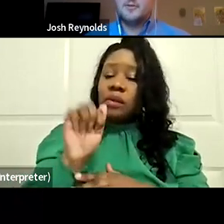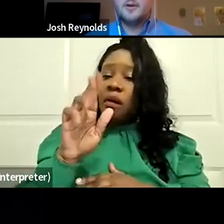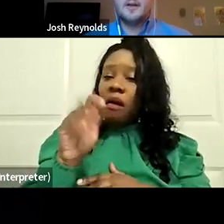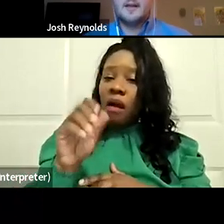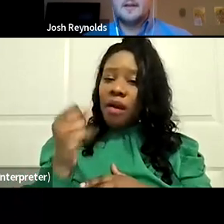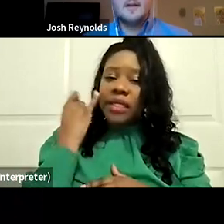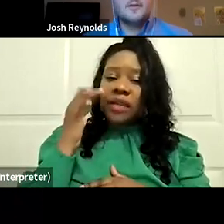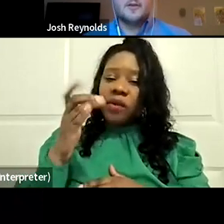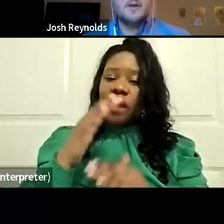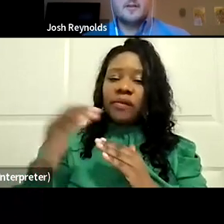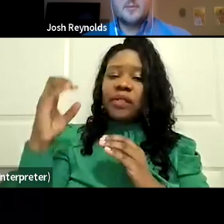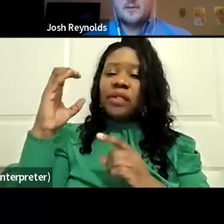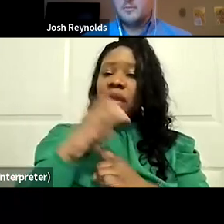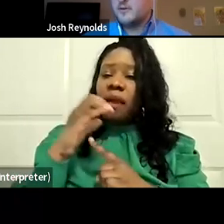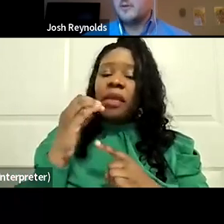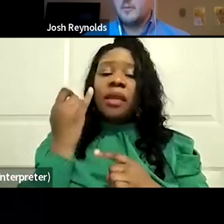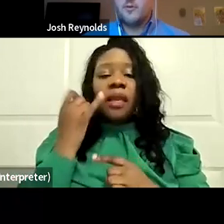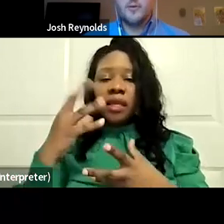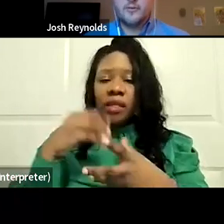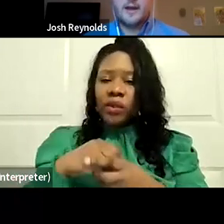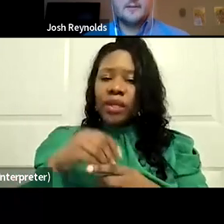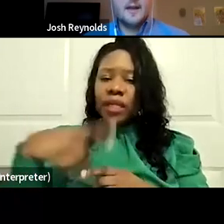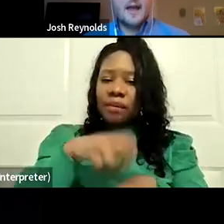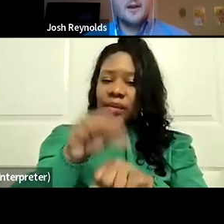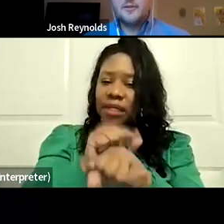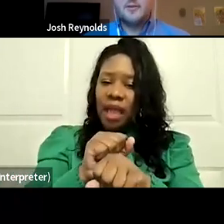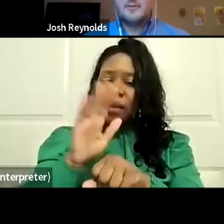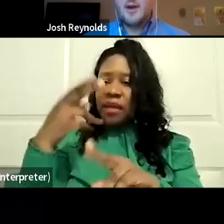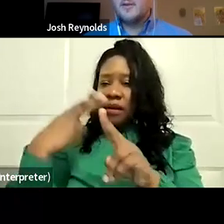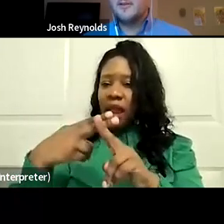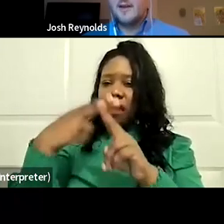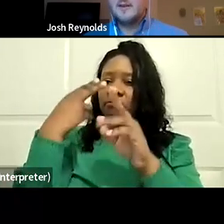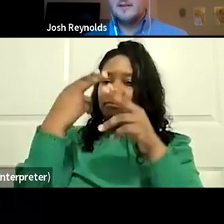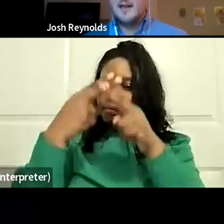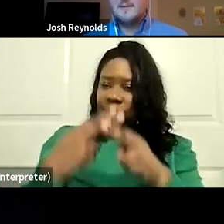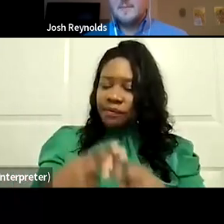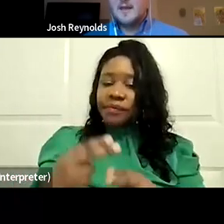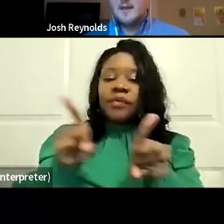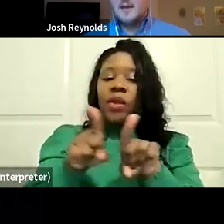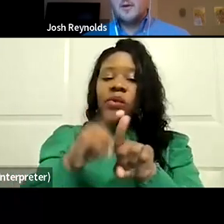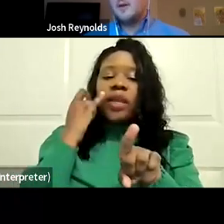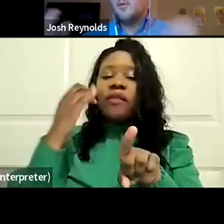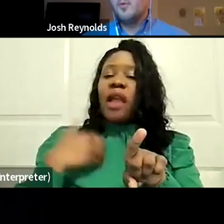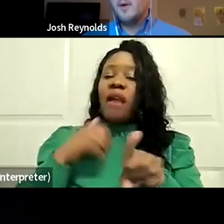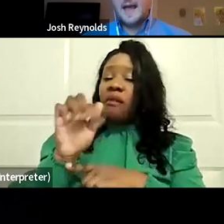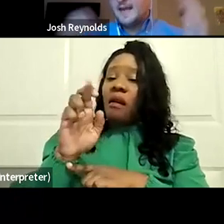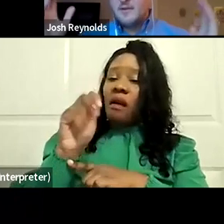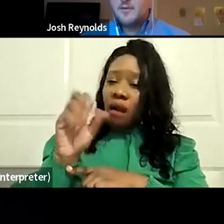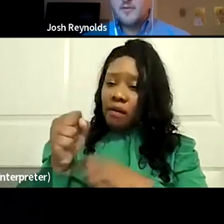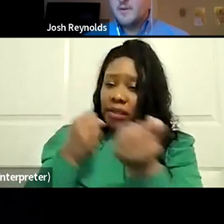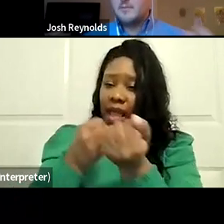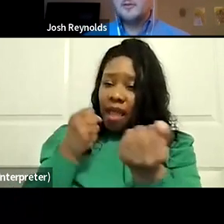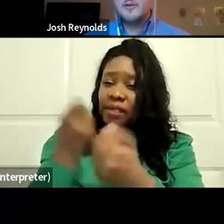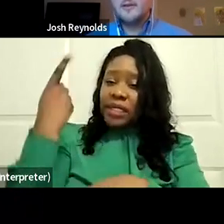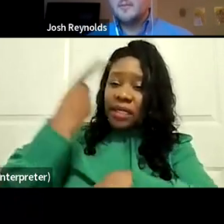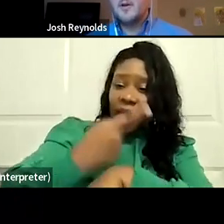included in those committee assignments and put their name forward for that. And also, if you have an Arts Advocacy Day or at any